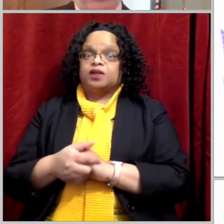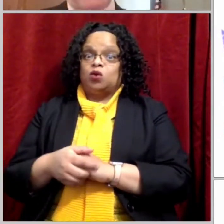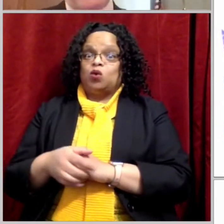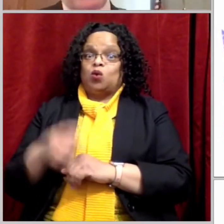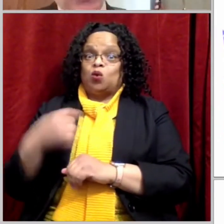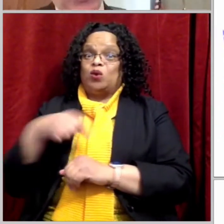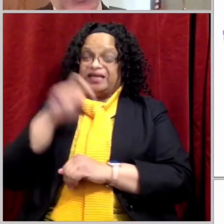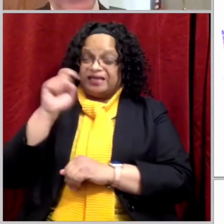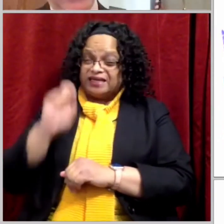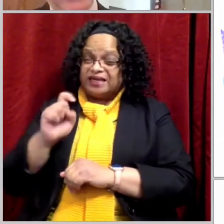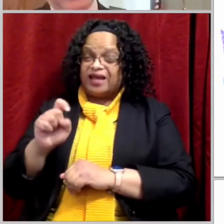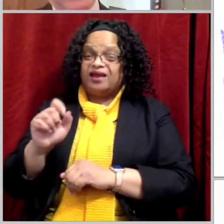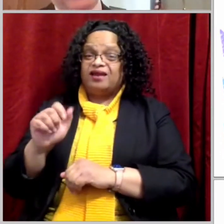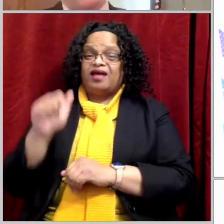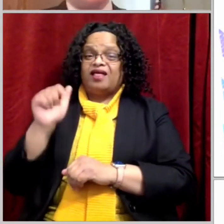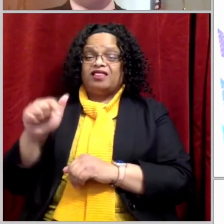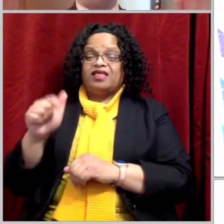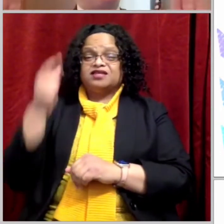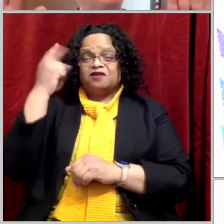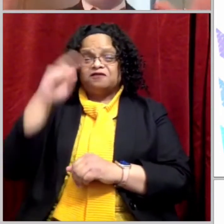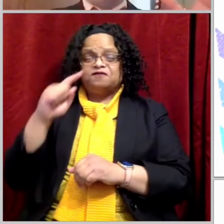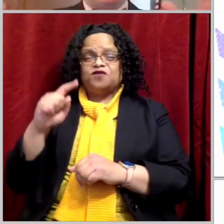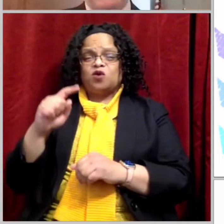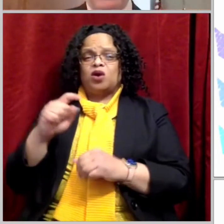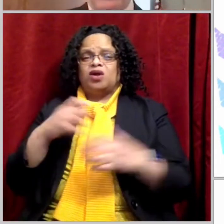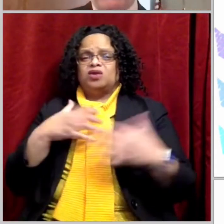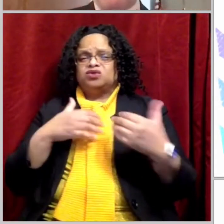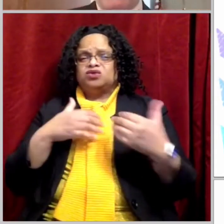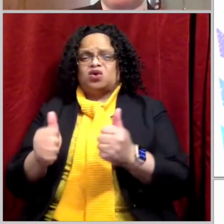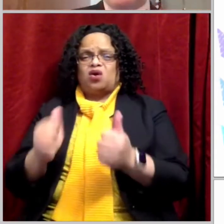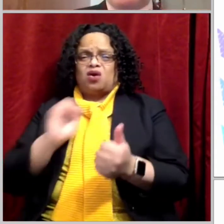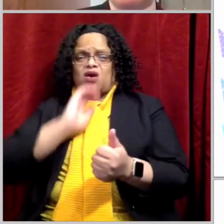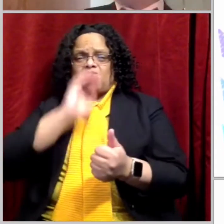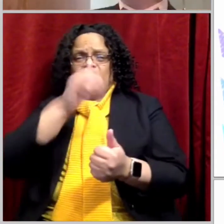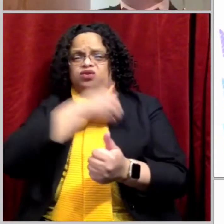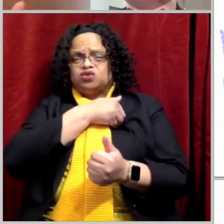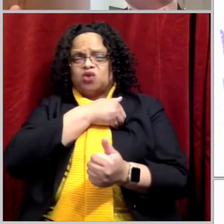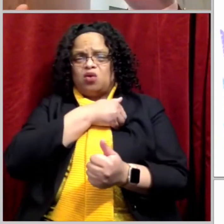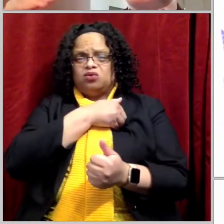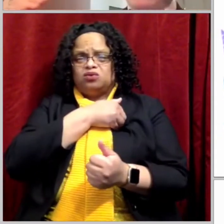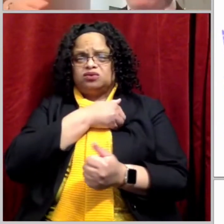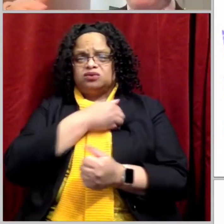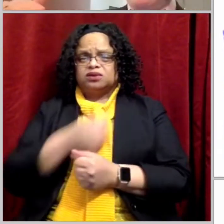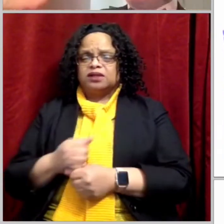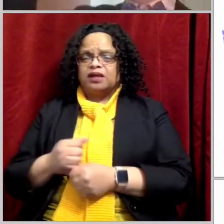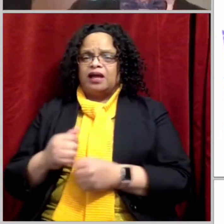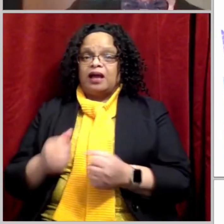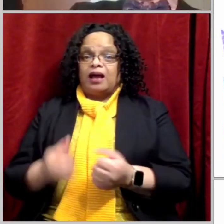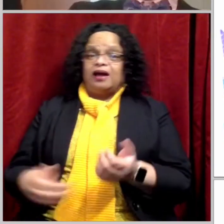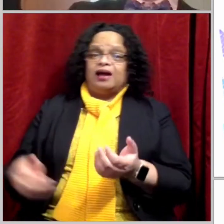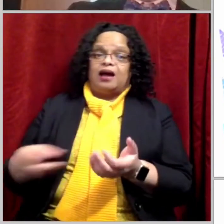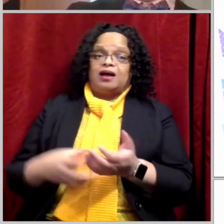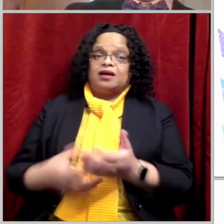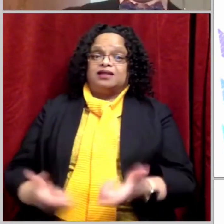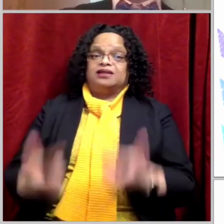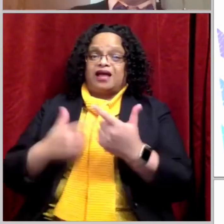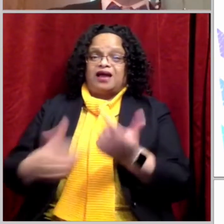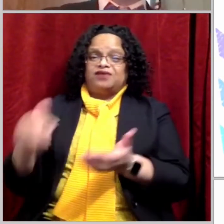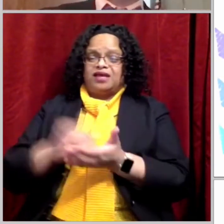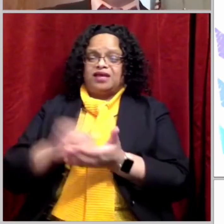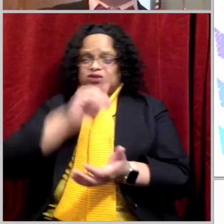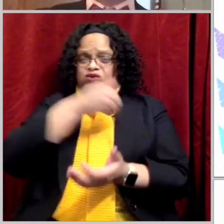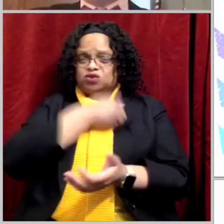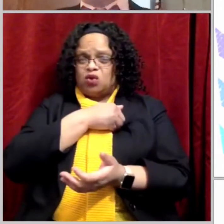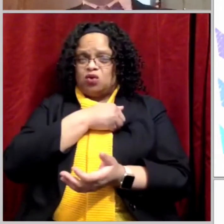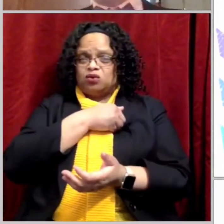for our soul. Jesus wanted to fulfill all righteousness. He didn't want to put himself above God's law. He